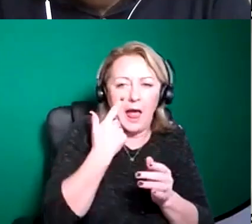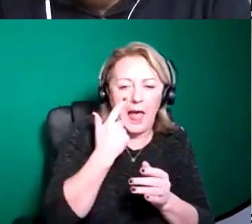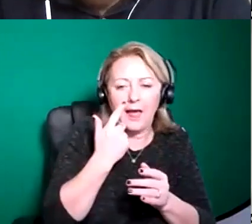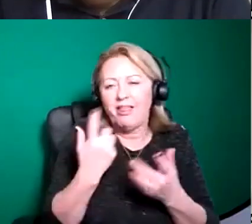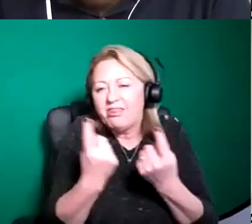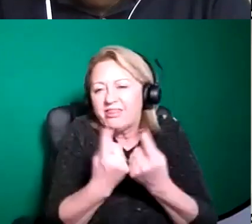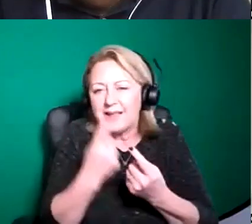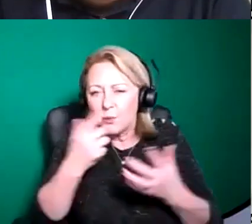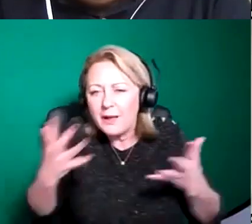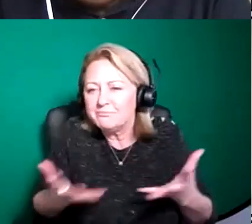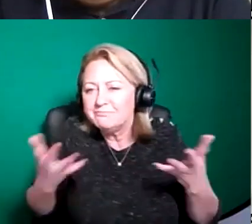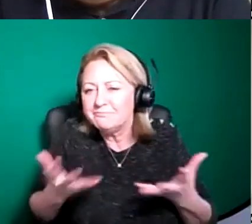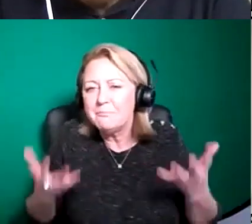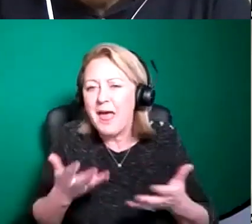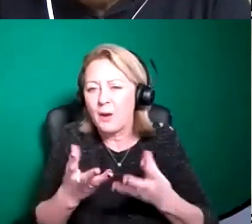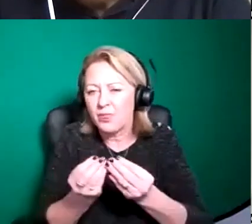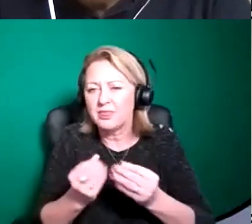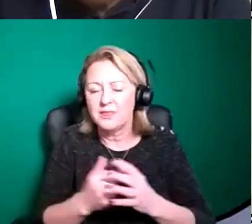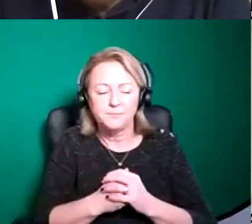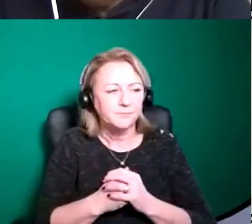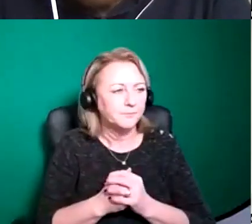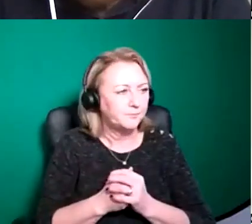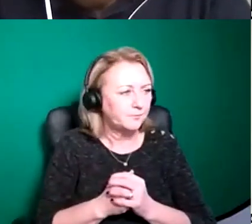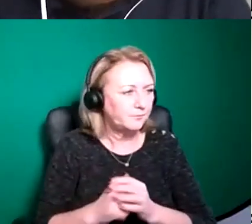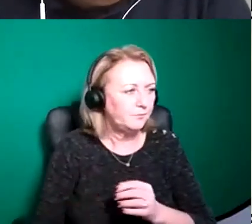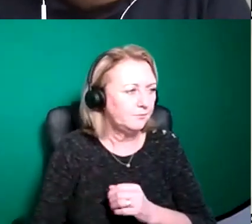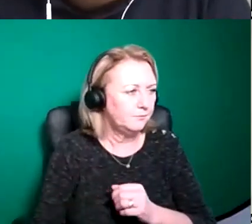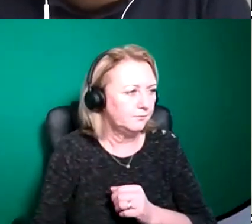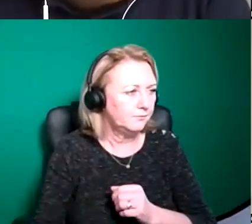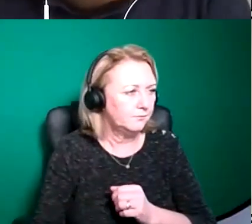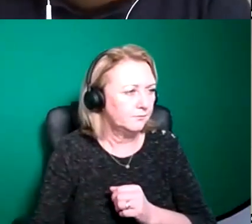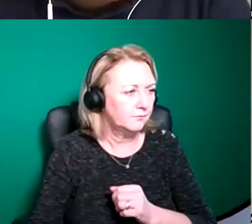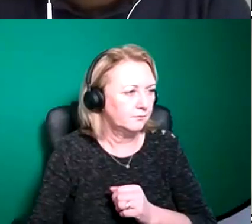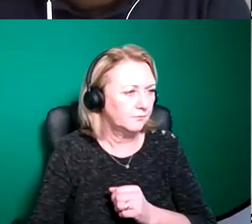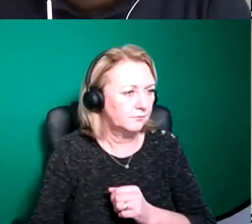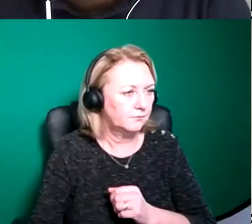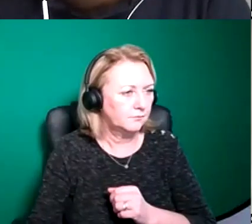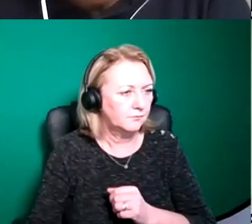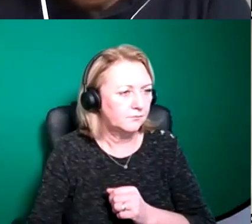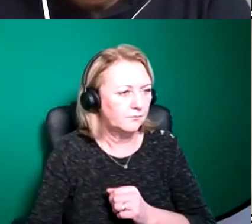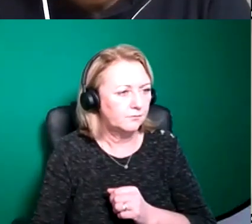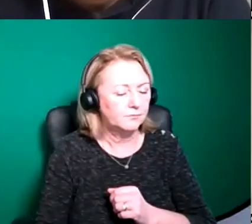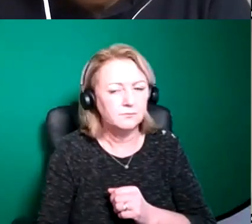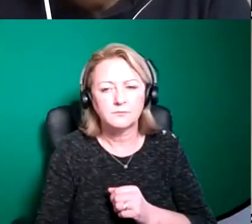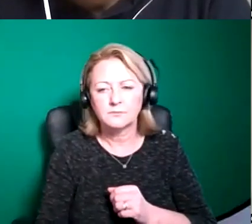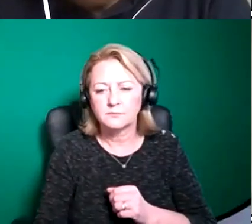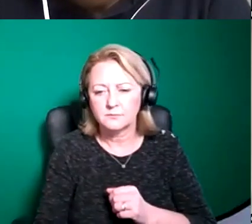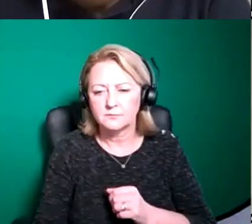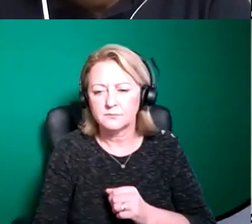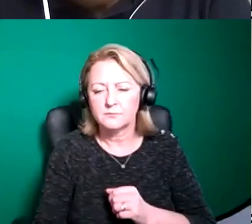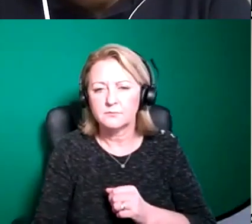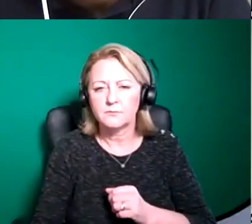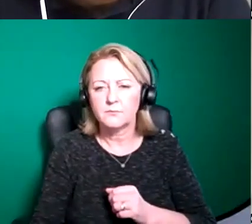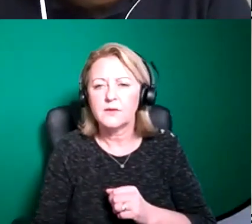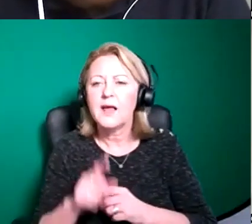yeah absolutely that's great to know and i just for anyone who isn't familiar with uh bosie that's a short for